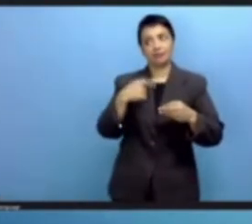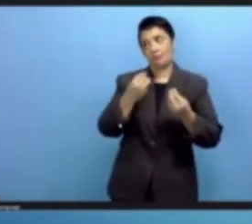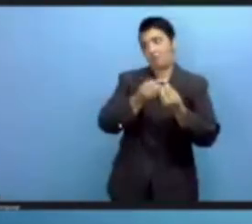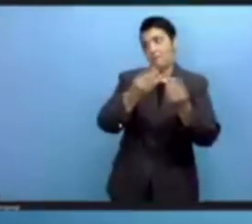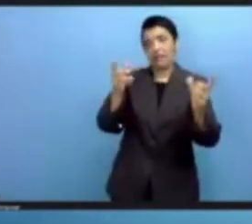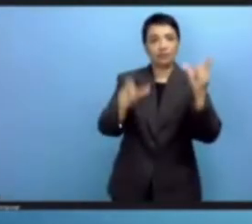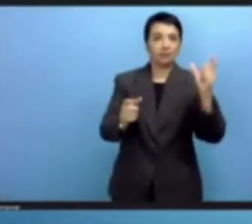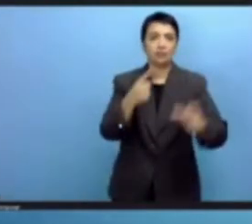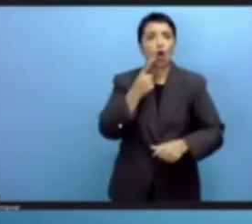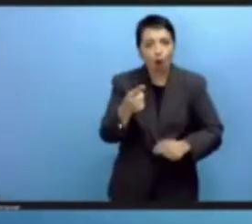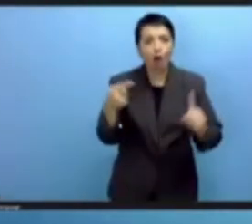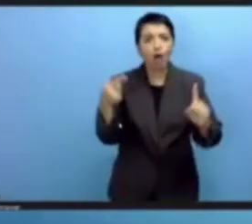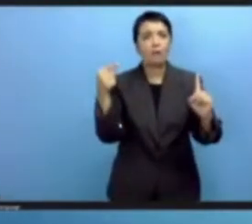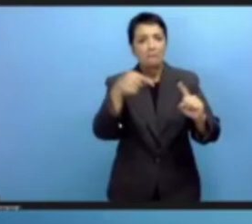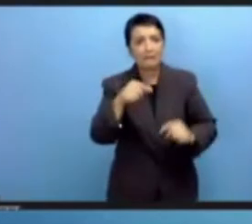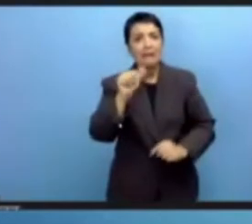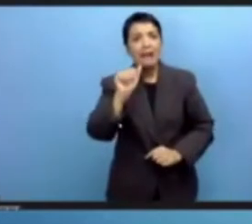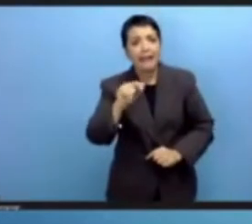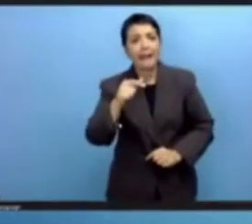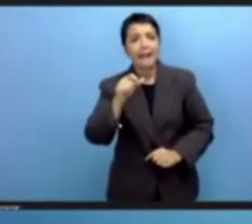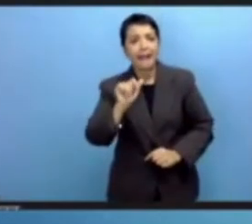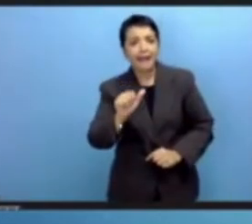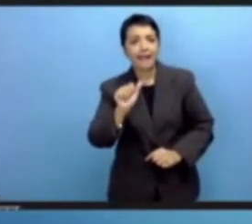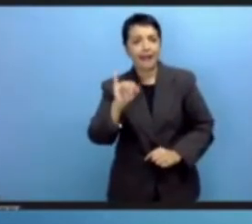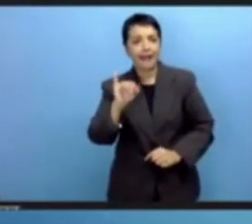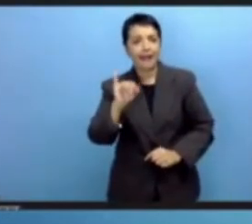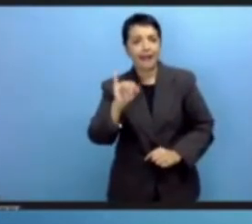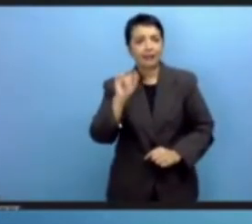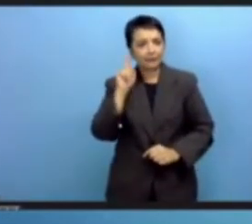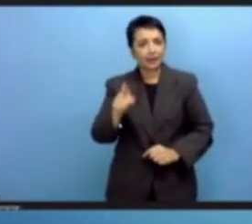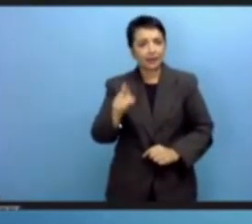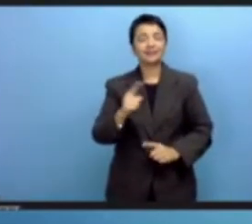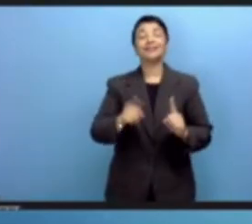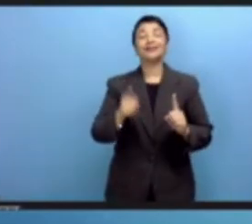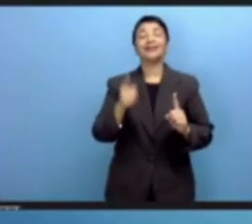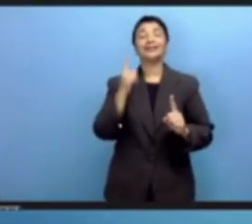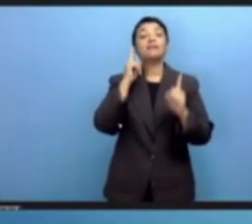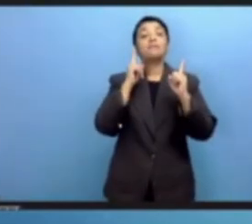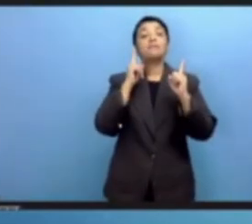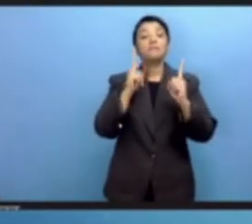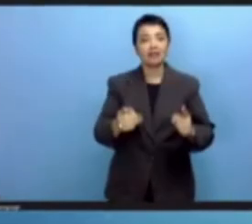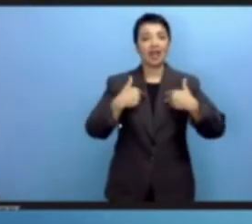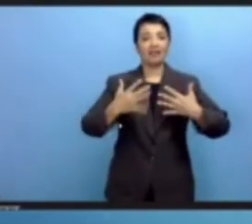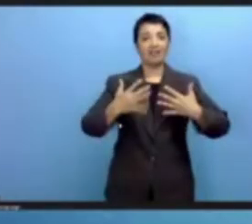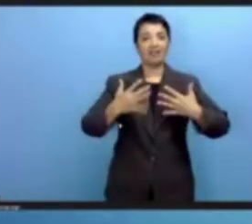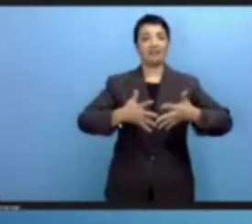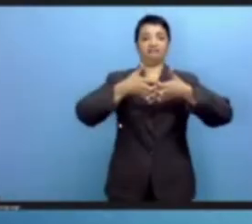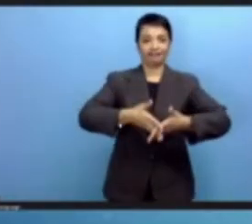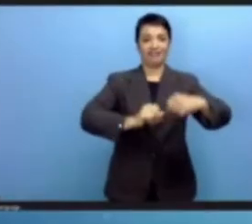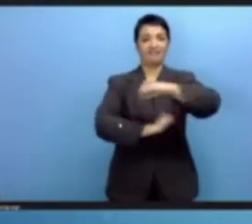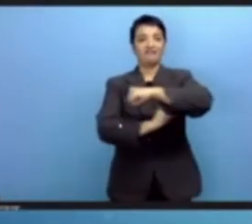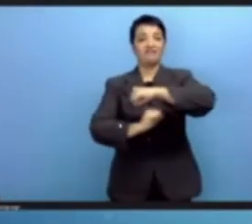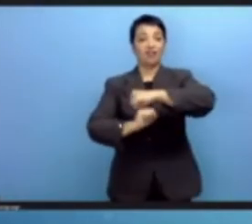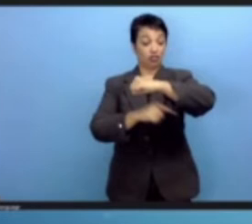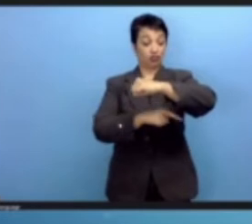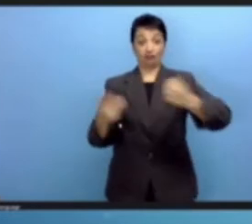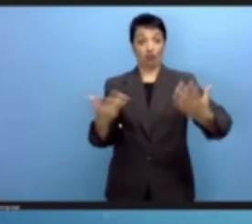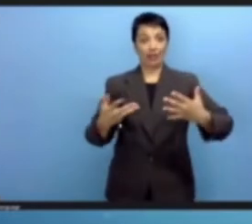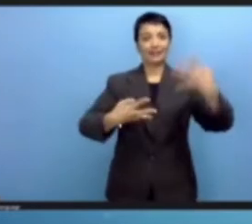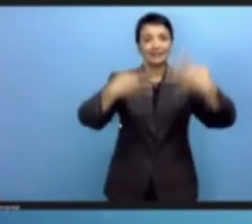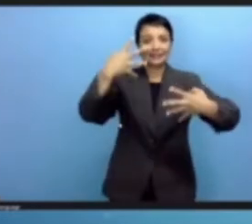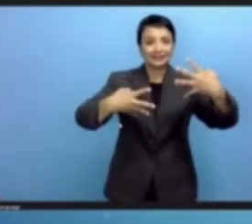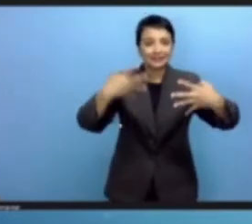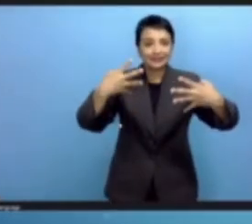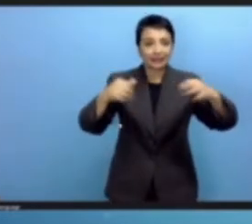think that will not happen if you don't have the data foundations. So which means data science capacity,